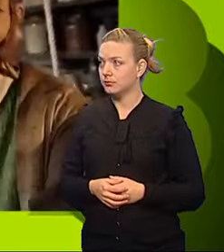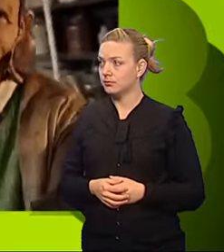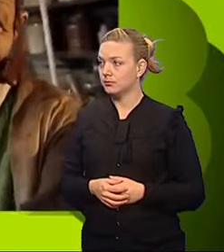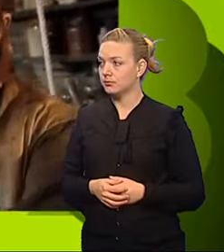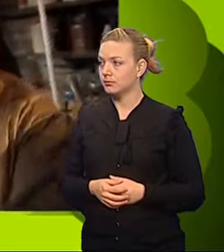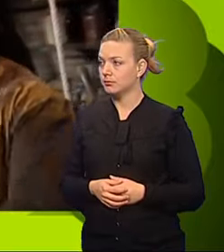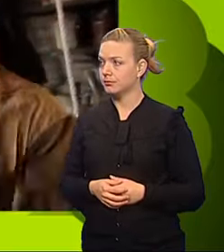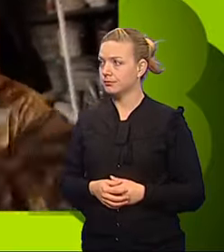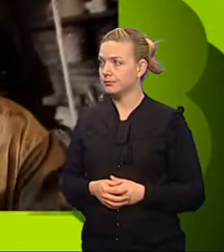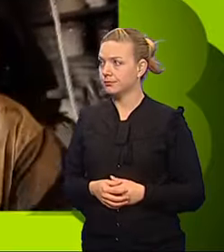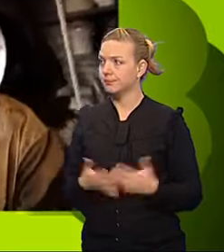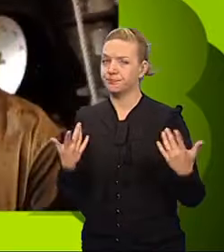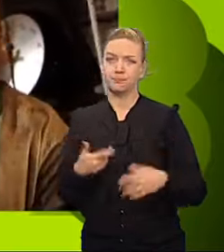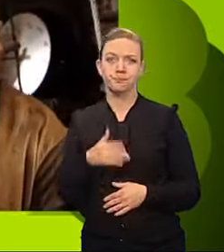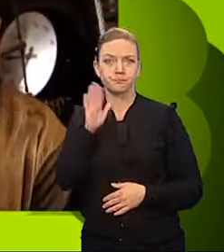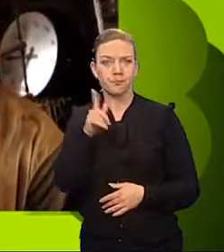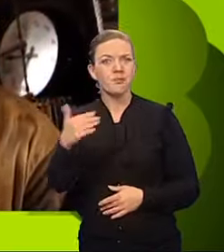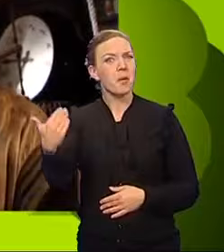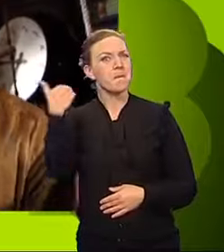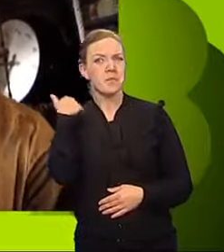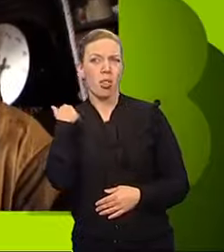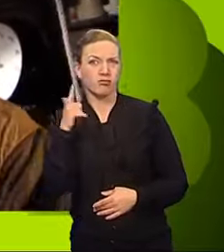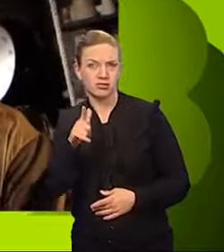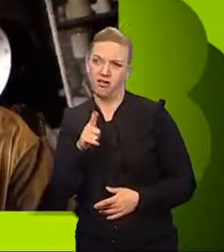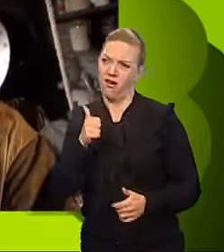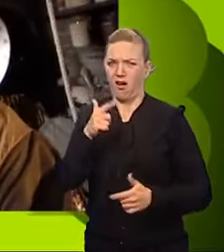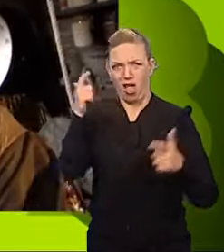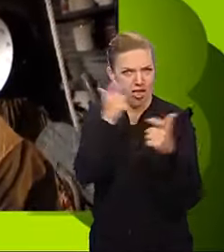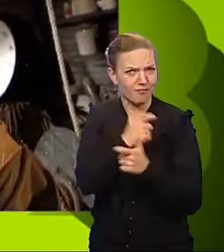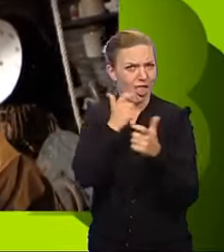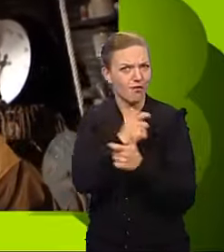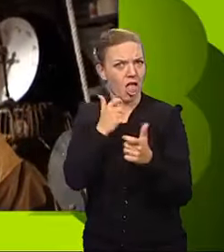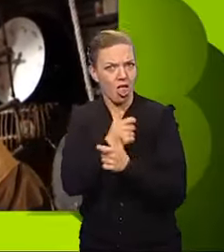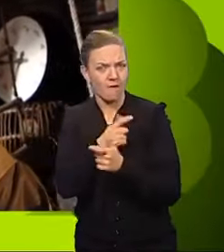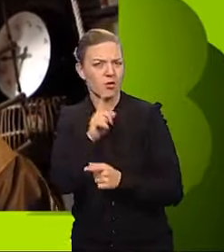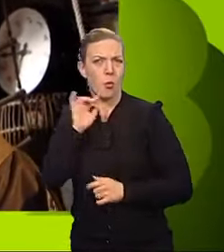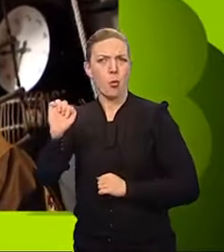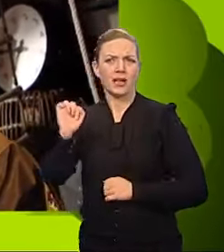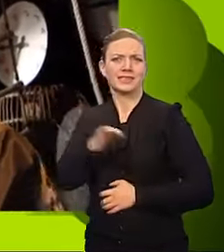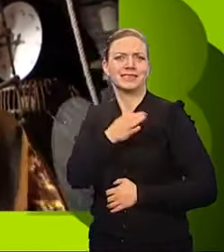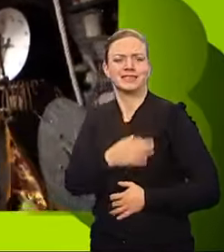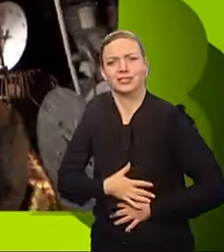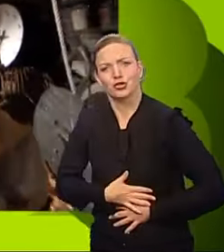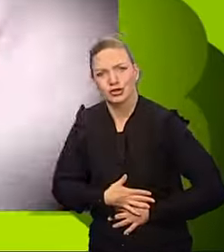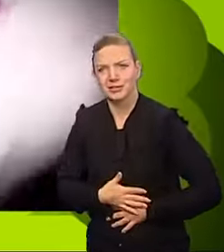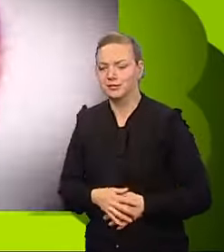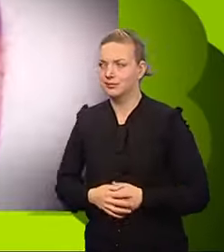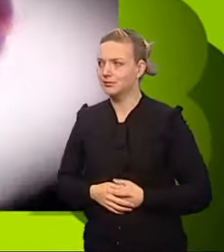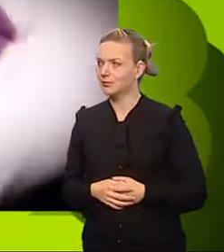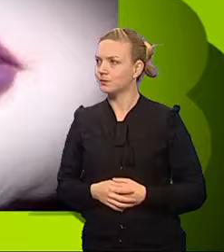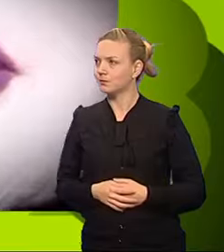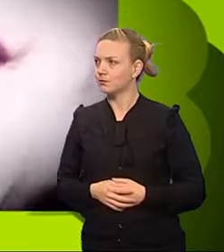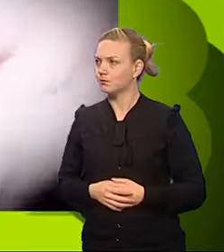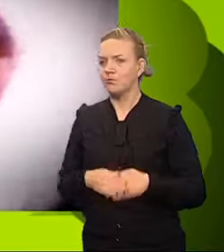Poor Florence. Them botherers are a right laugh. The body is always in stitches. Floor